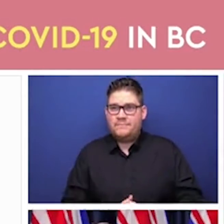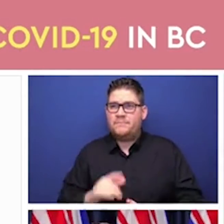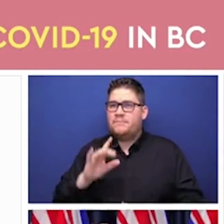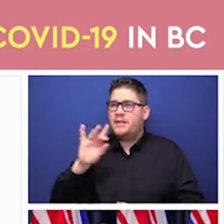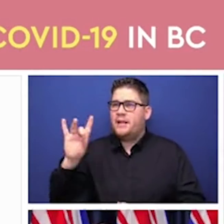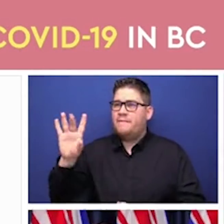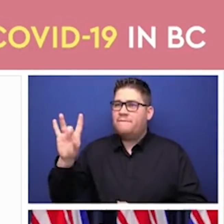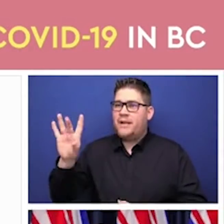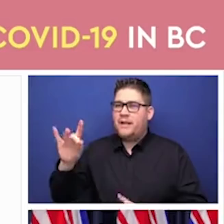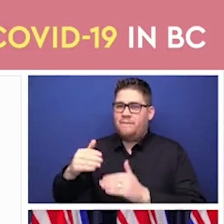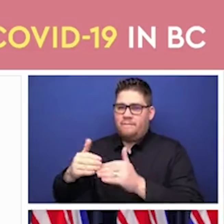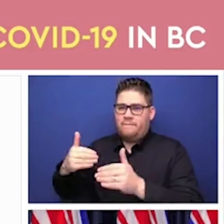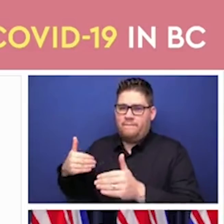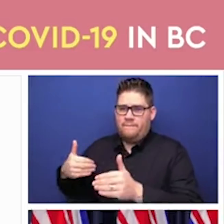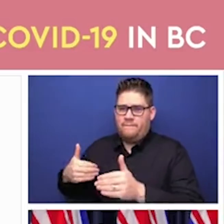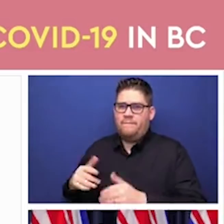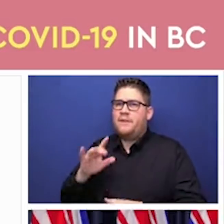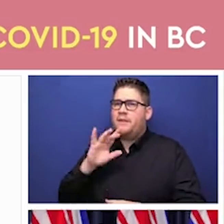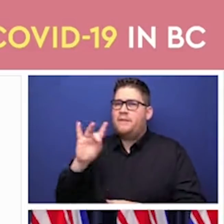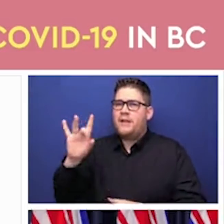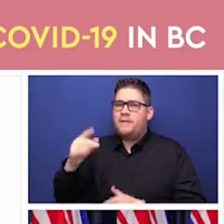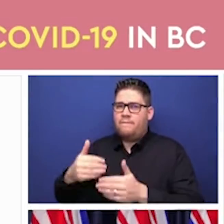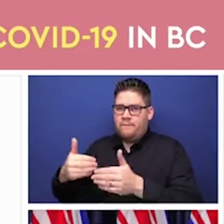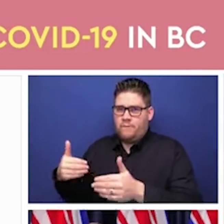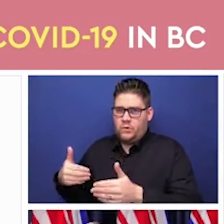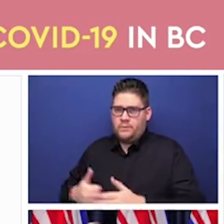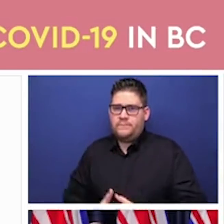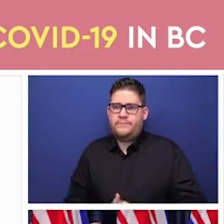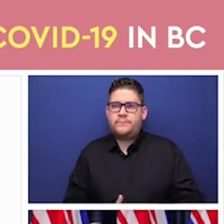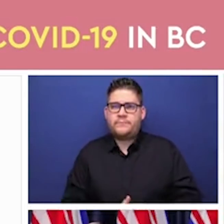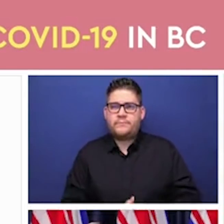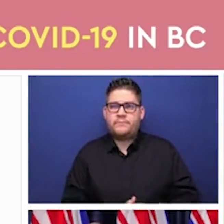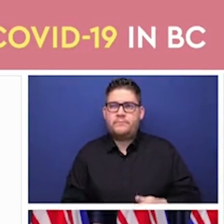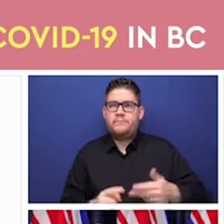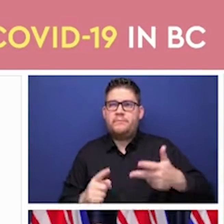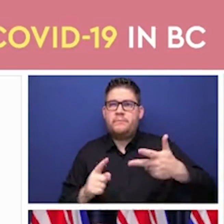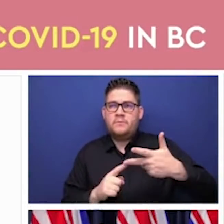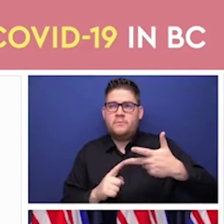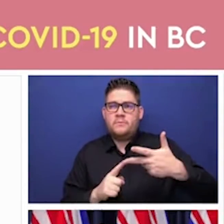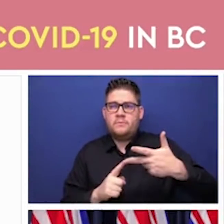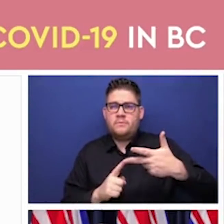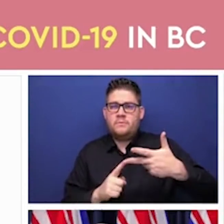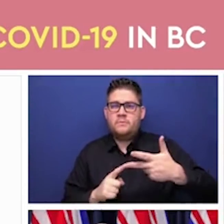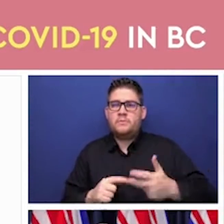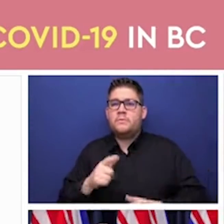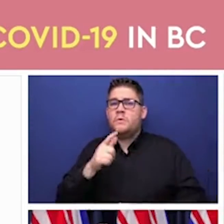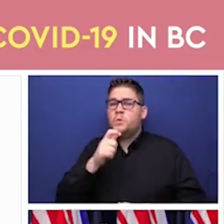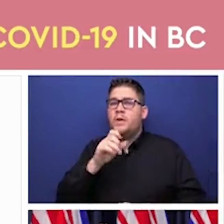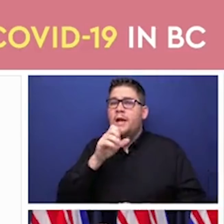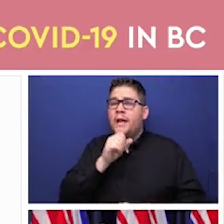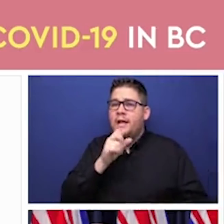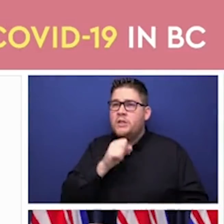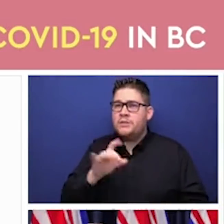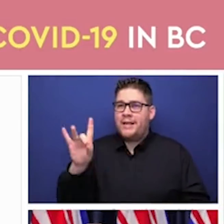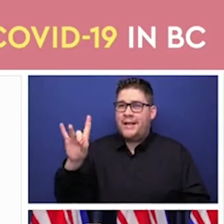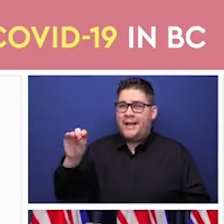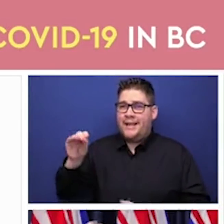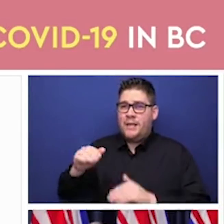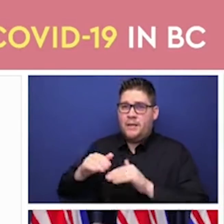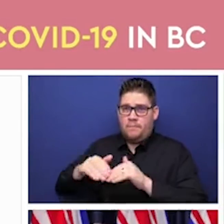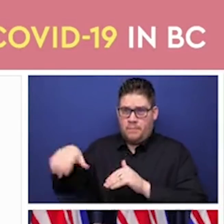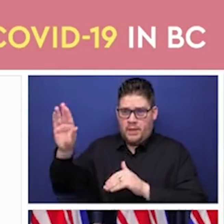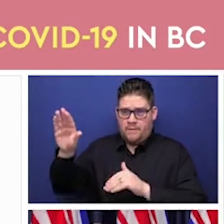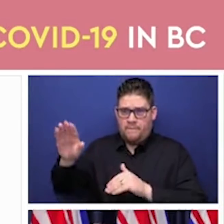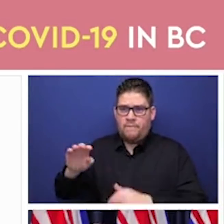1936. And finally, the group over 80, which is our largest group, they can start calling March 22 to their